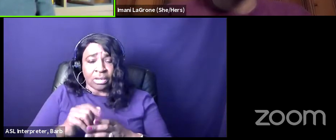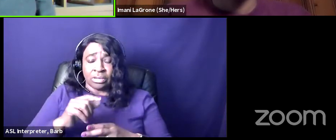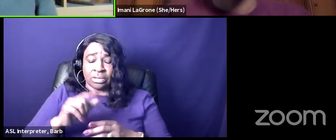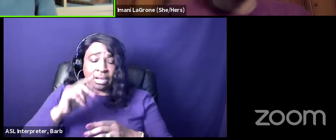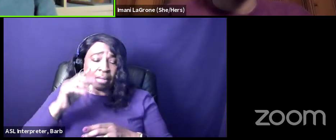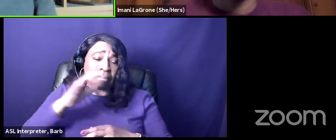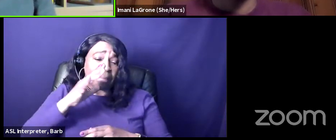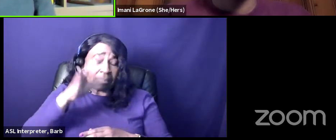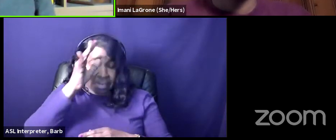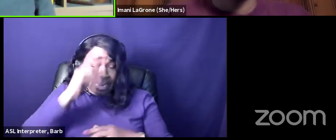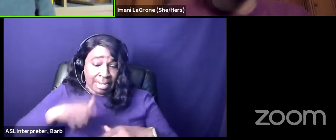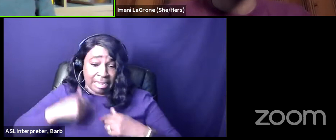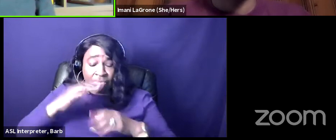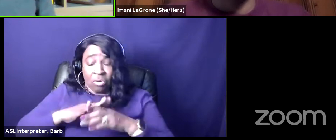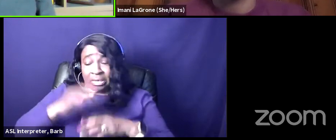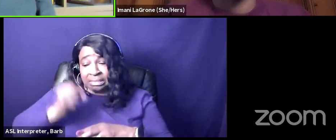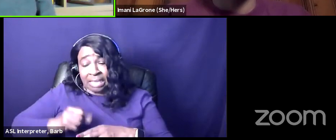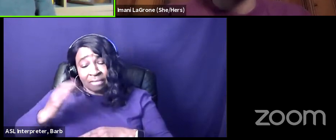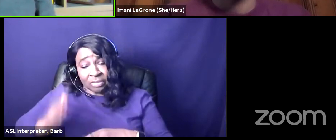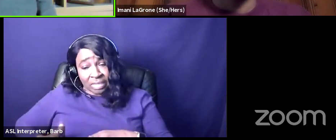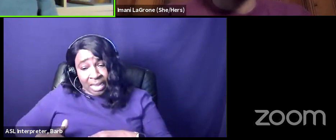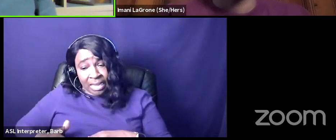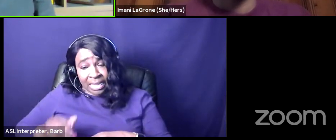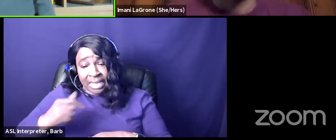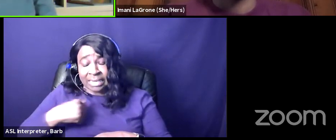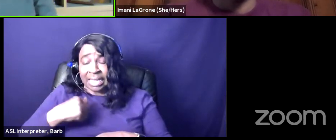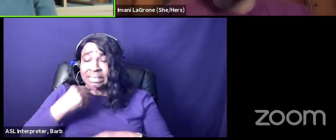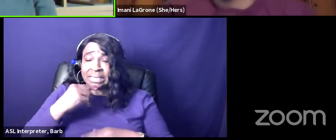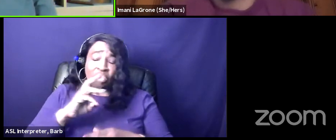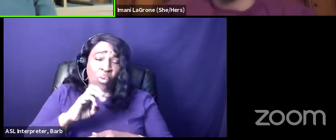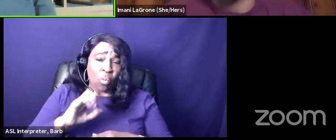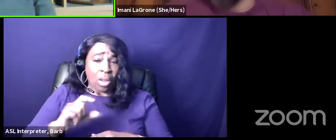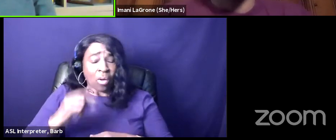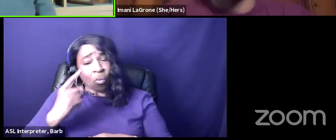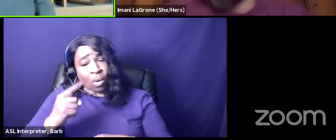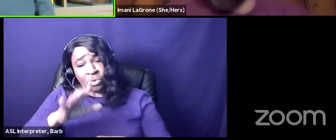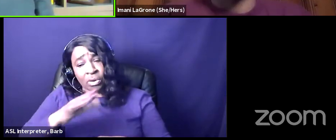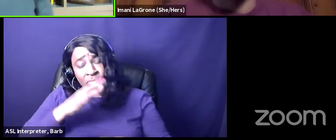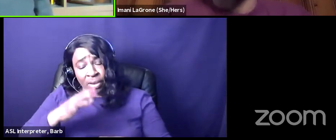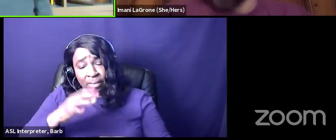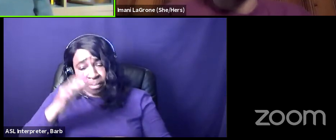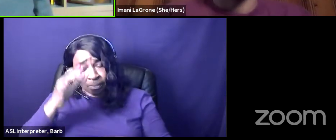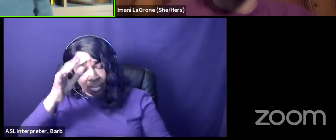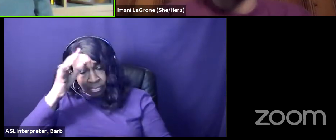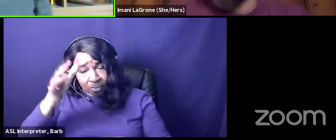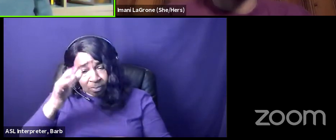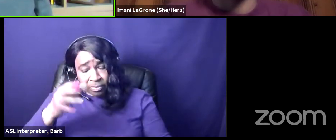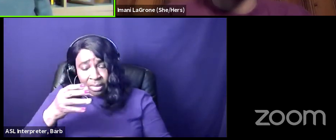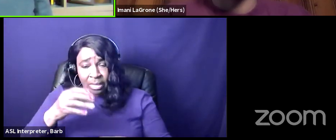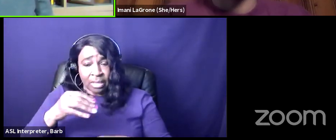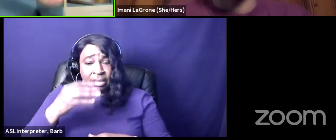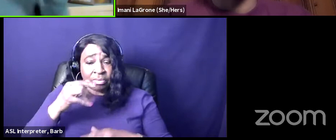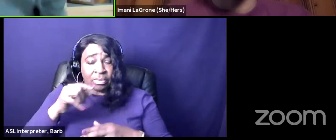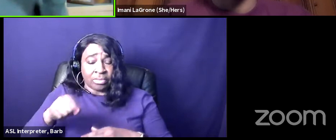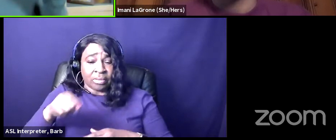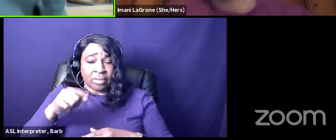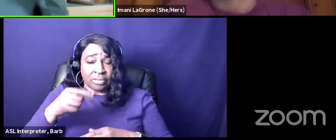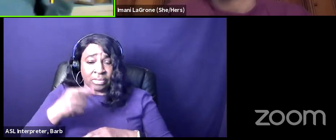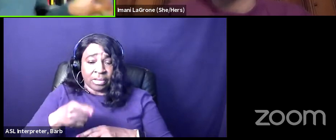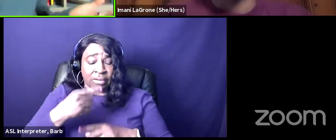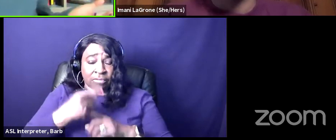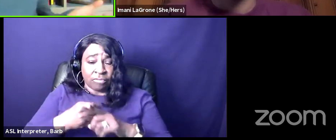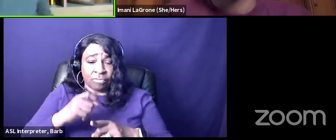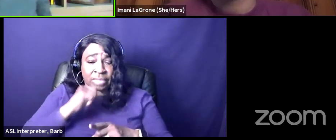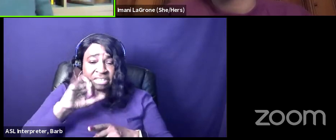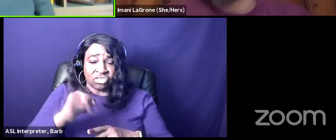like well i mean one of your grandparents or great grandparents is from someplace not mississippi and alabama so does that mean that you're no longer like authentically